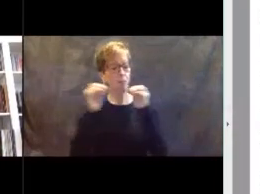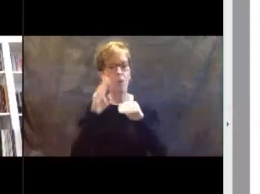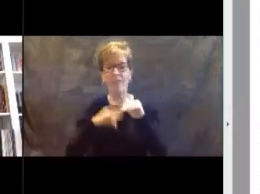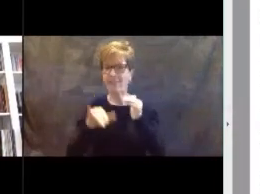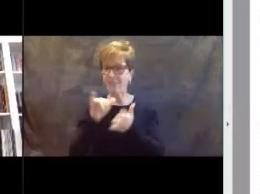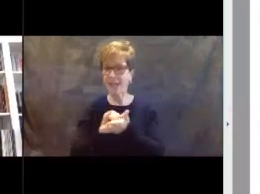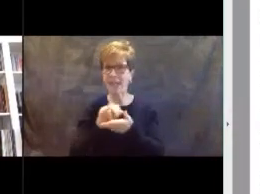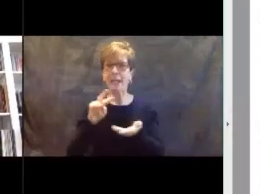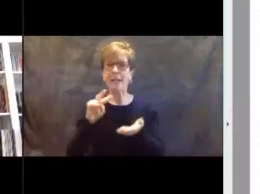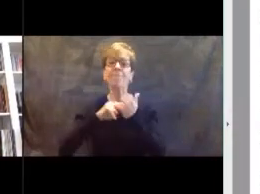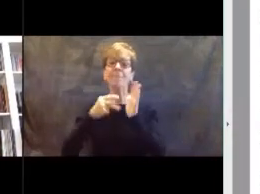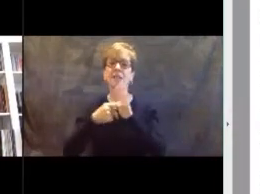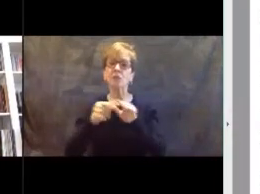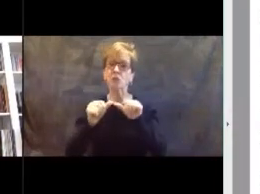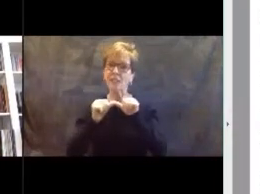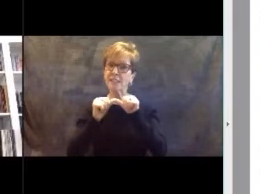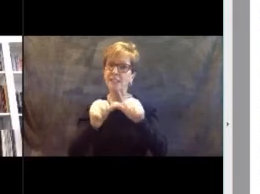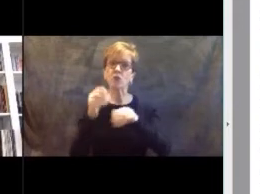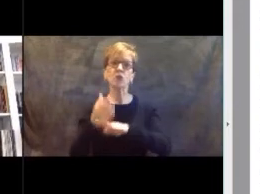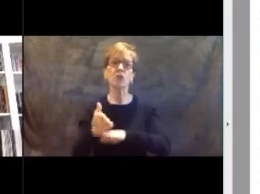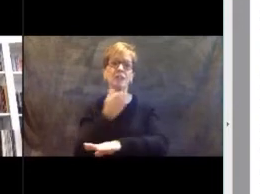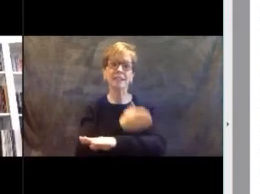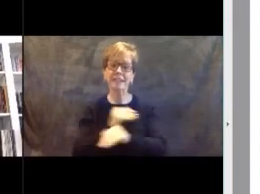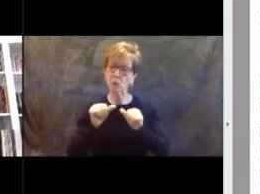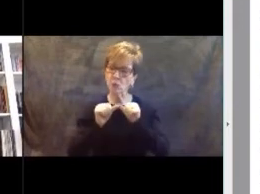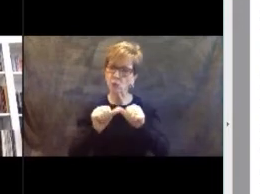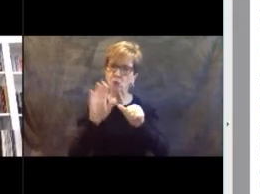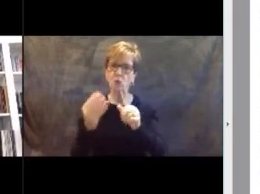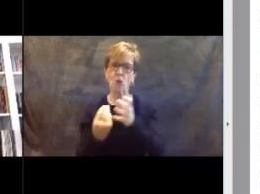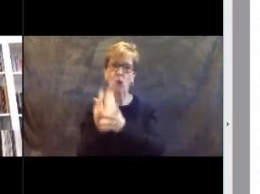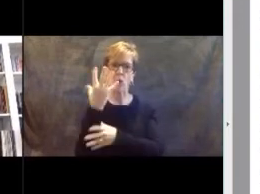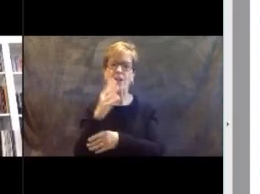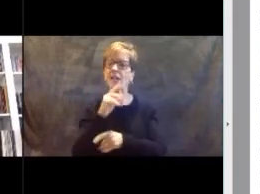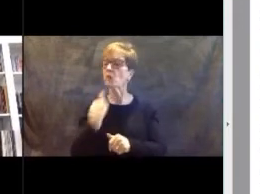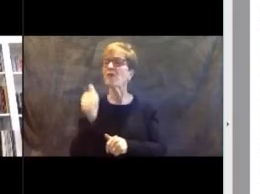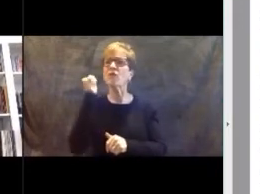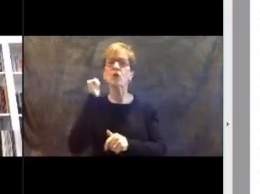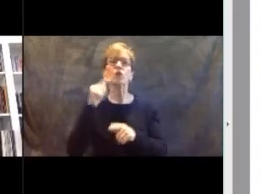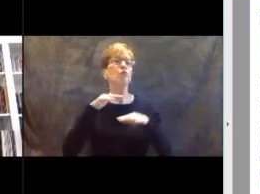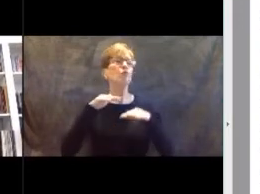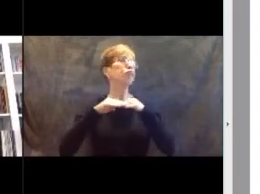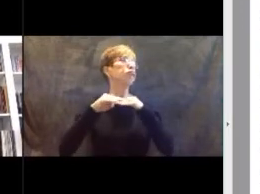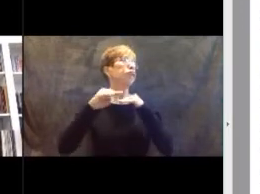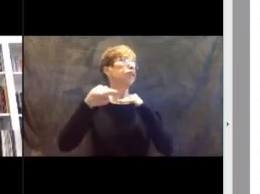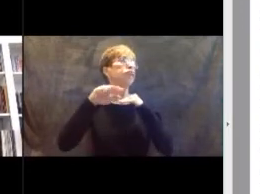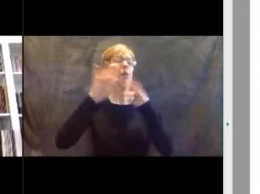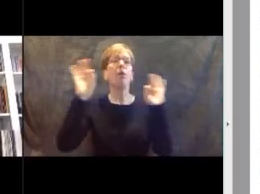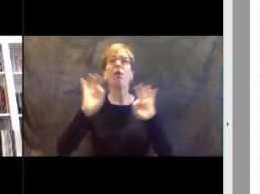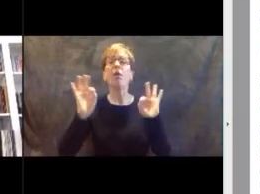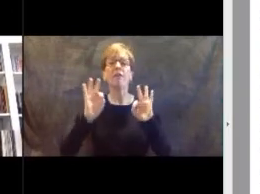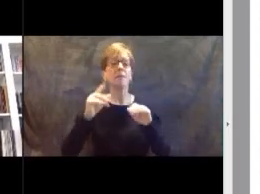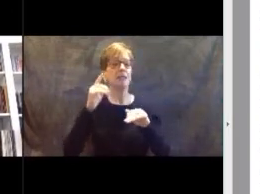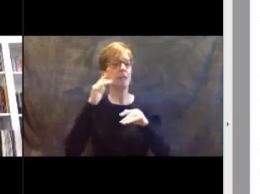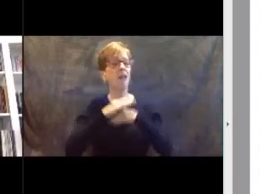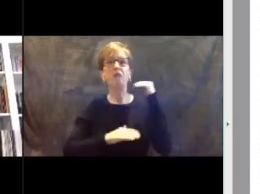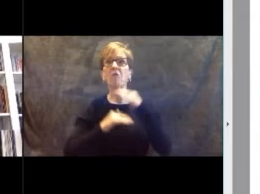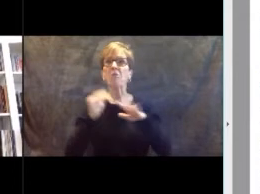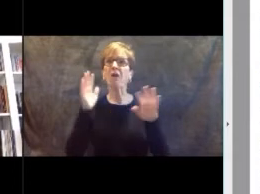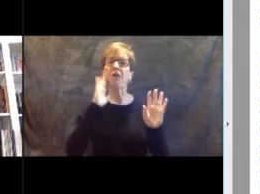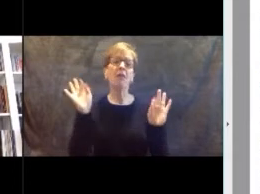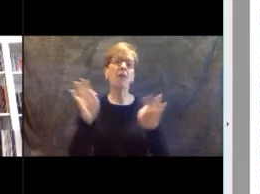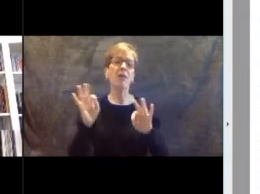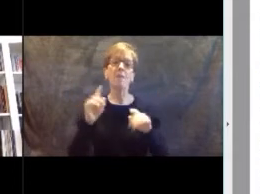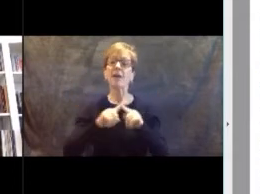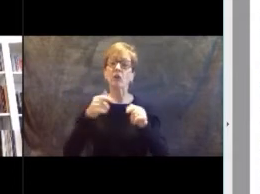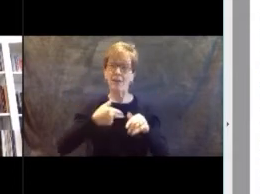to continuous growth in your practice. It means that you refuse to coast or get too comfortable in your career. It means that you have high expectations